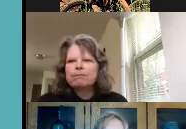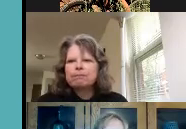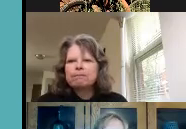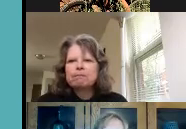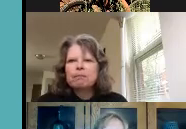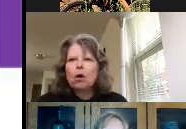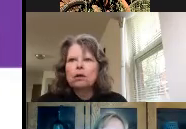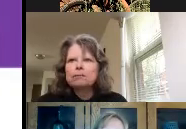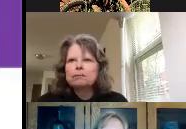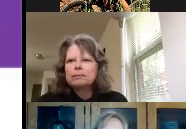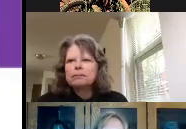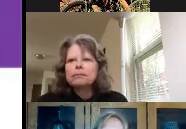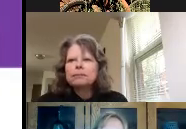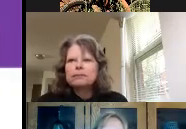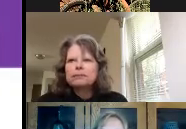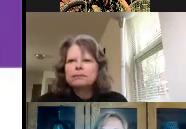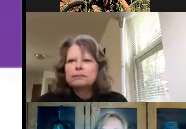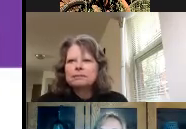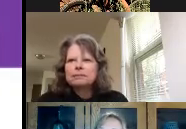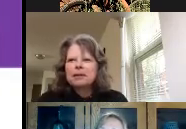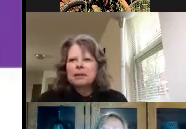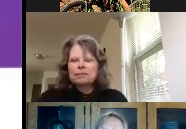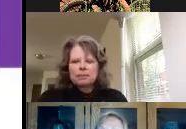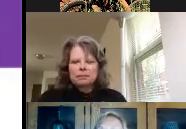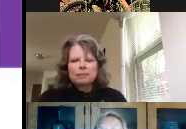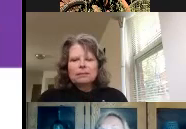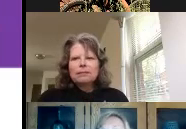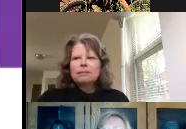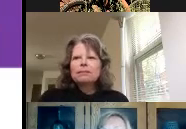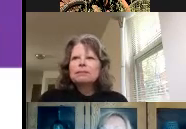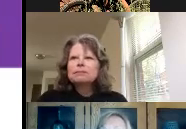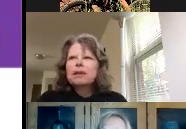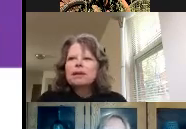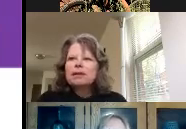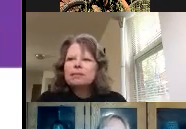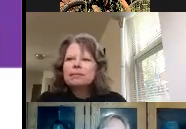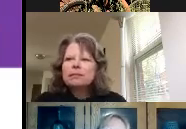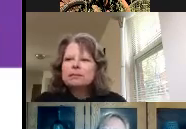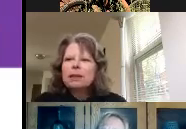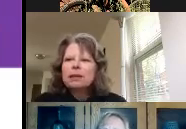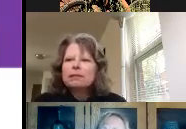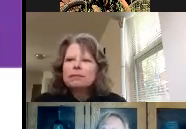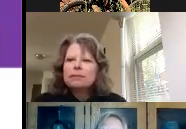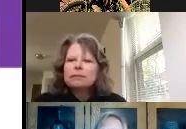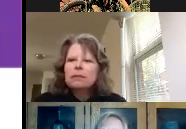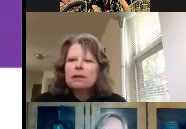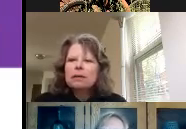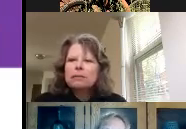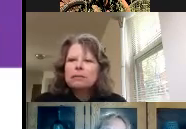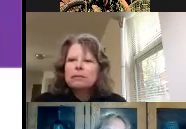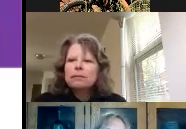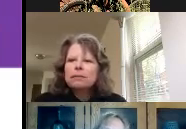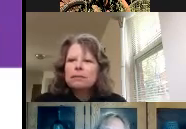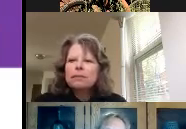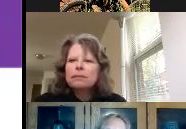you um right um you've heard a little bit of information how many of you can think of